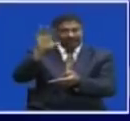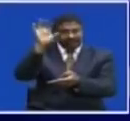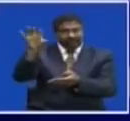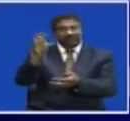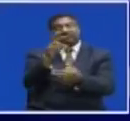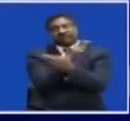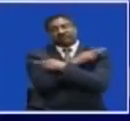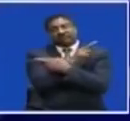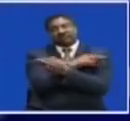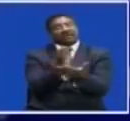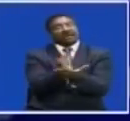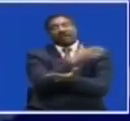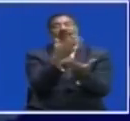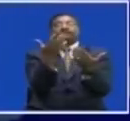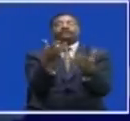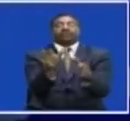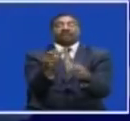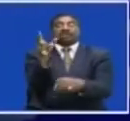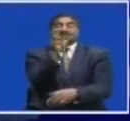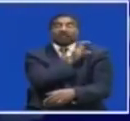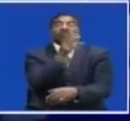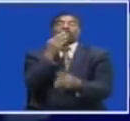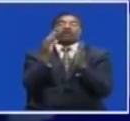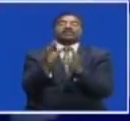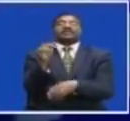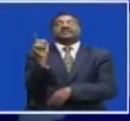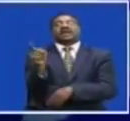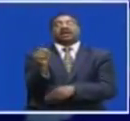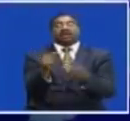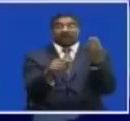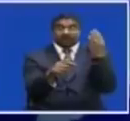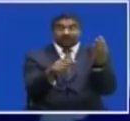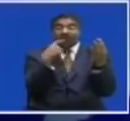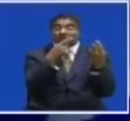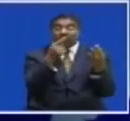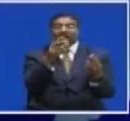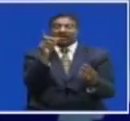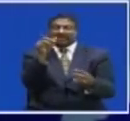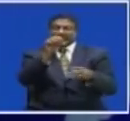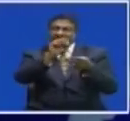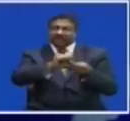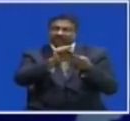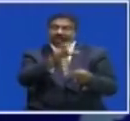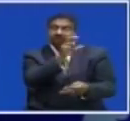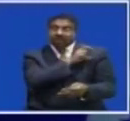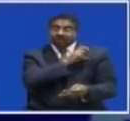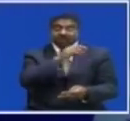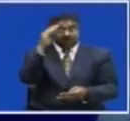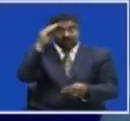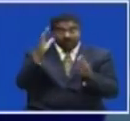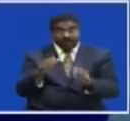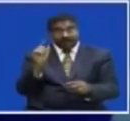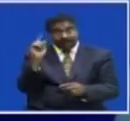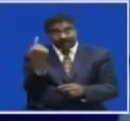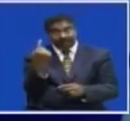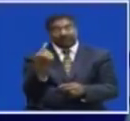retired in national interest by the Police Service Commission The four are Sesheke Police Commanding Officer Shapa Wakunguma Second